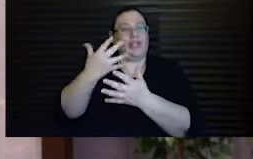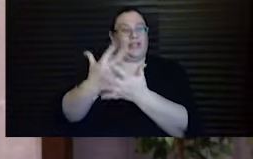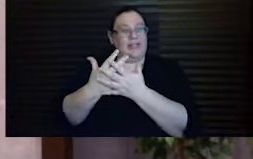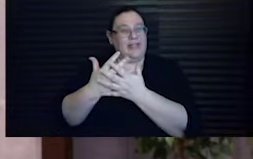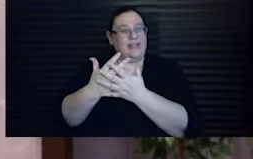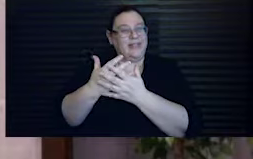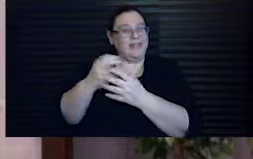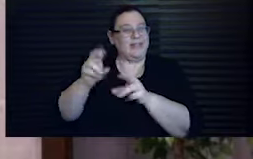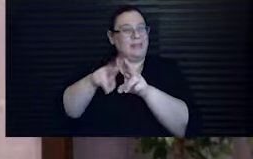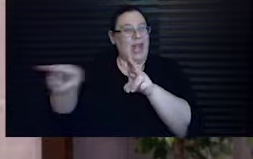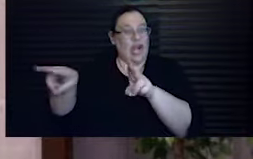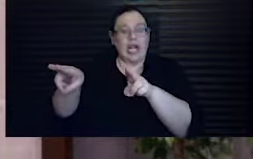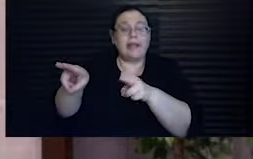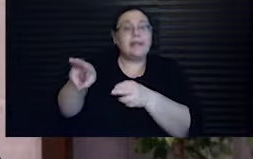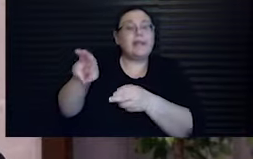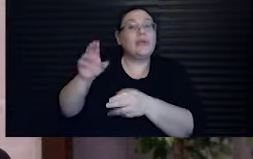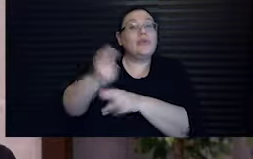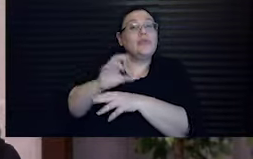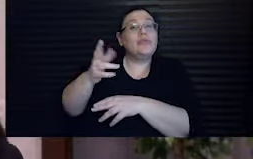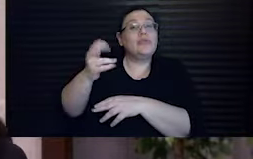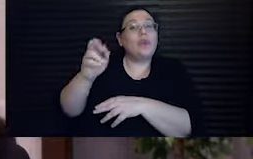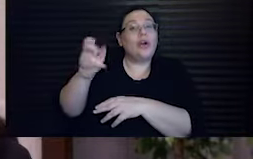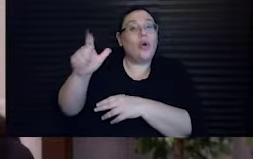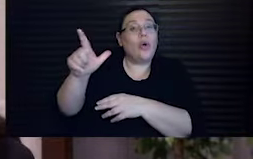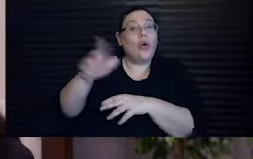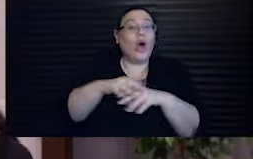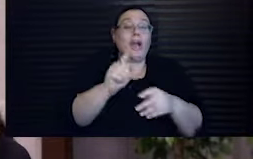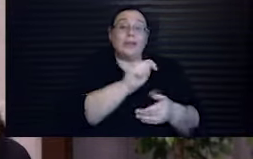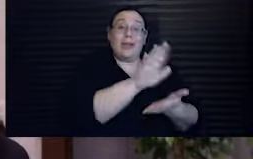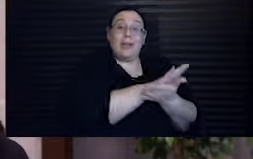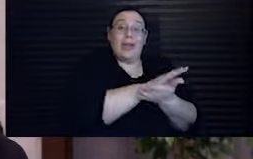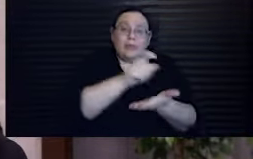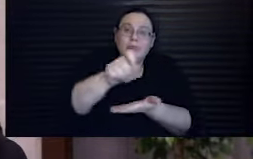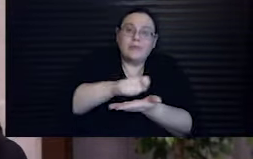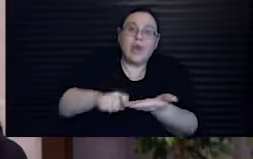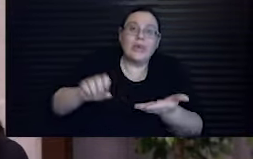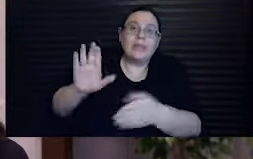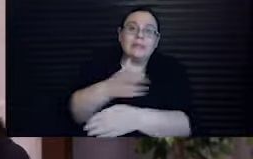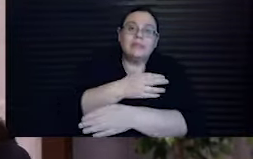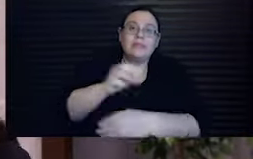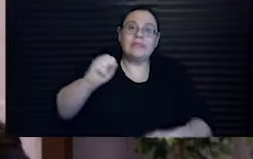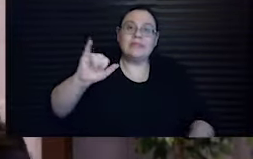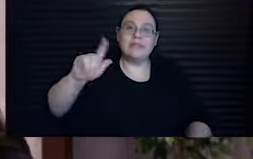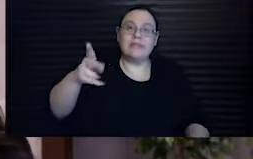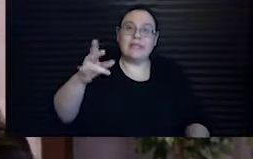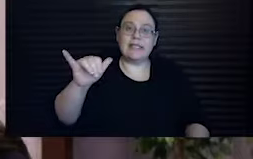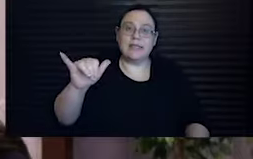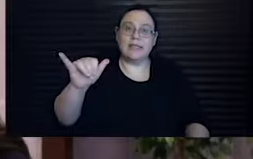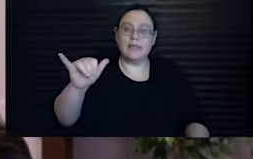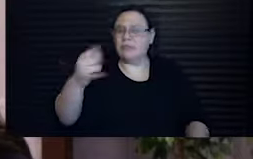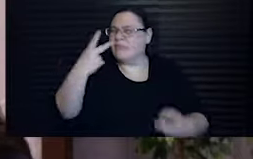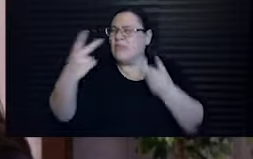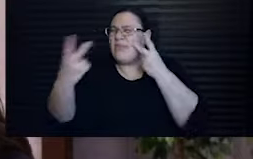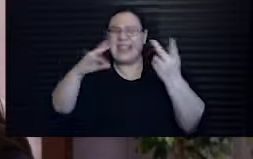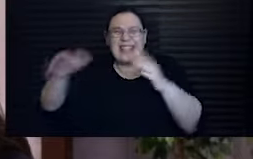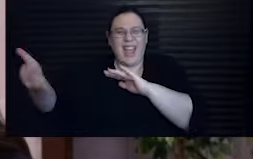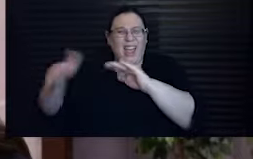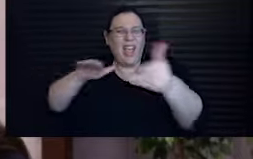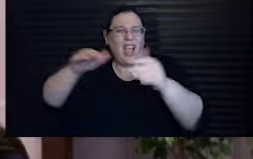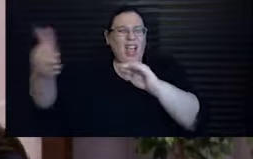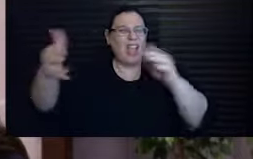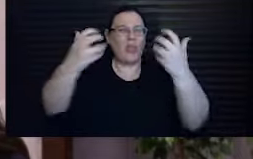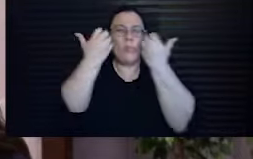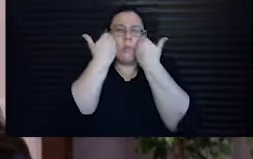symphony with a piece of charcoal on toilet paper. There was death all around him.